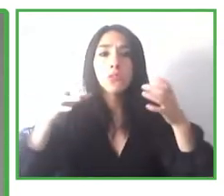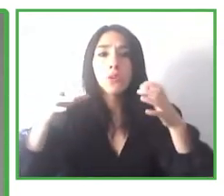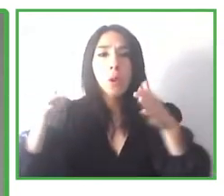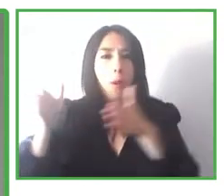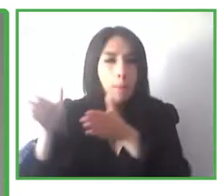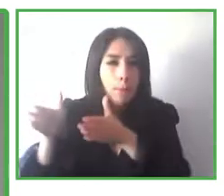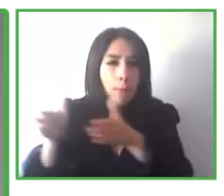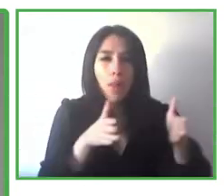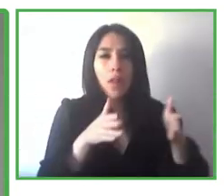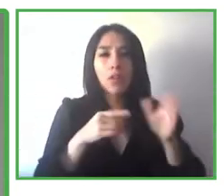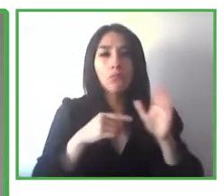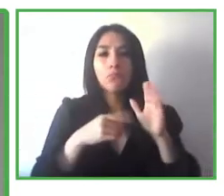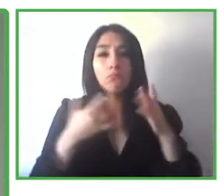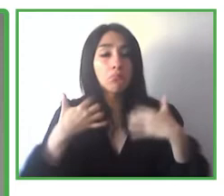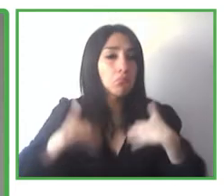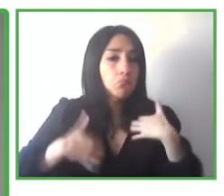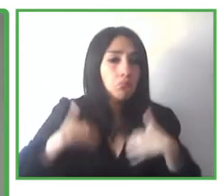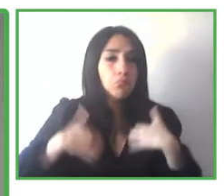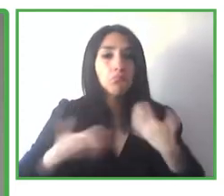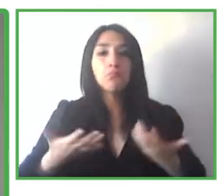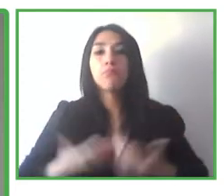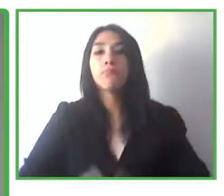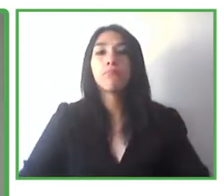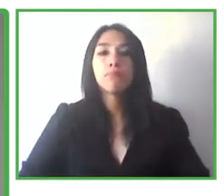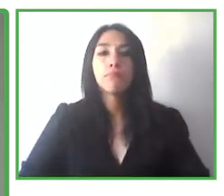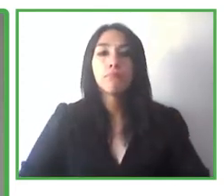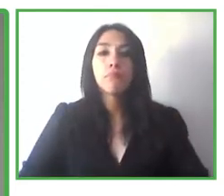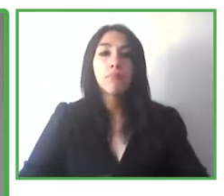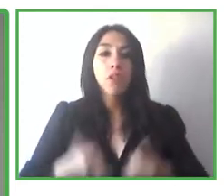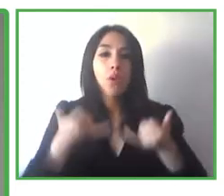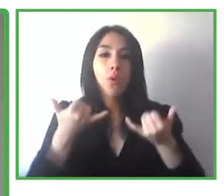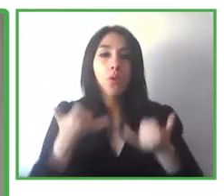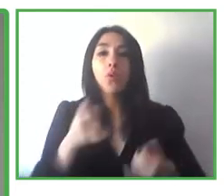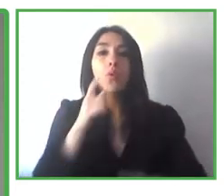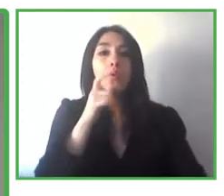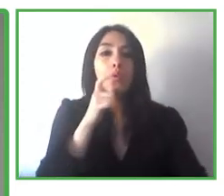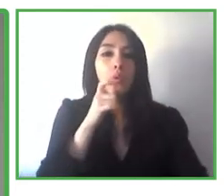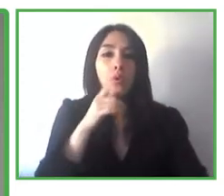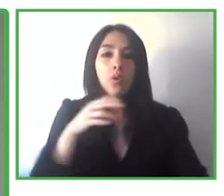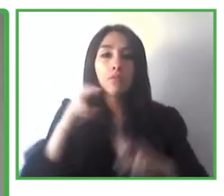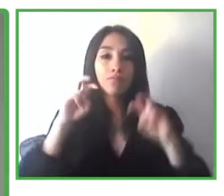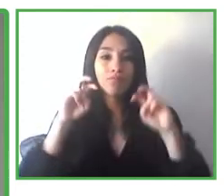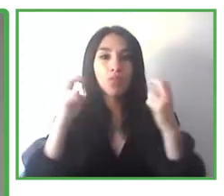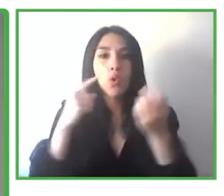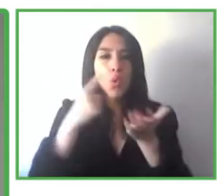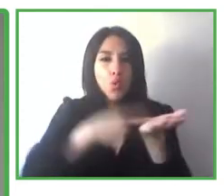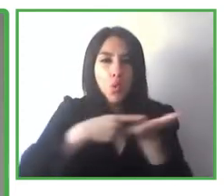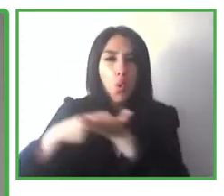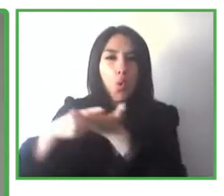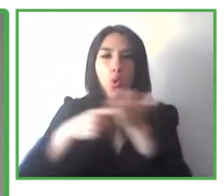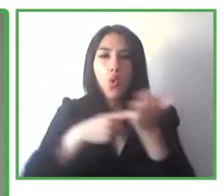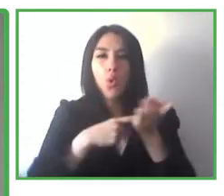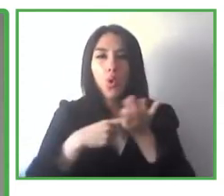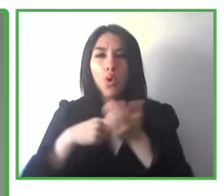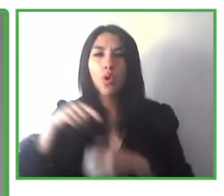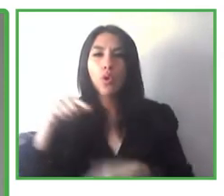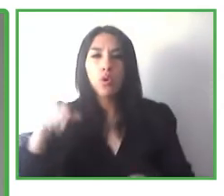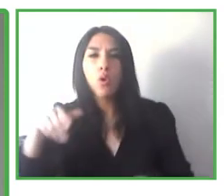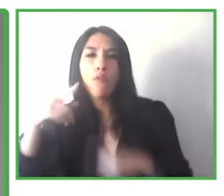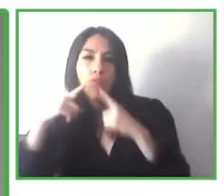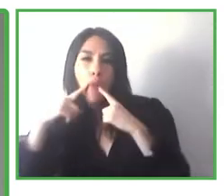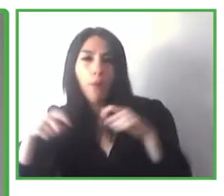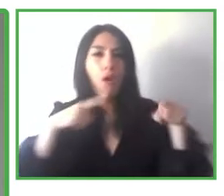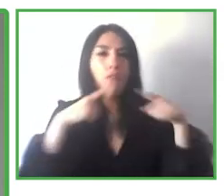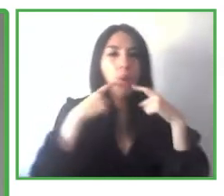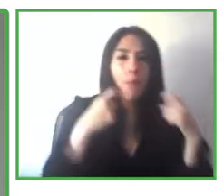very important and very interesting examples. And for that, we have a very good panel of experts that